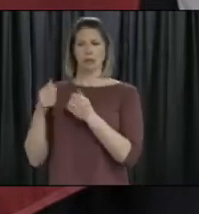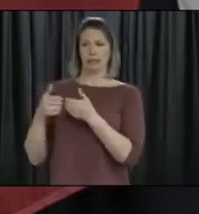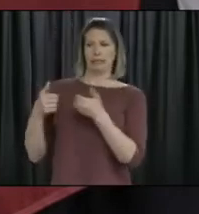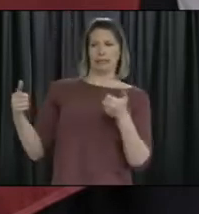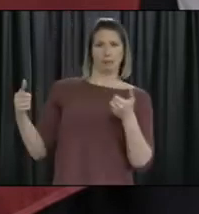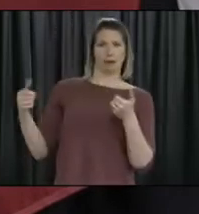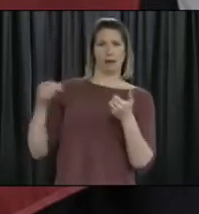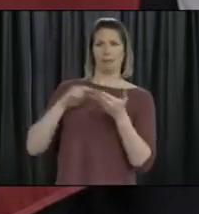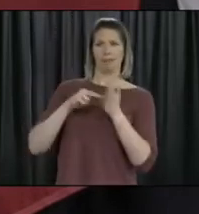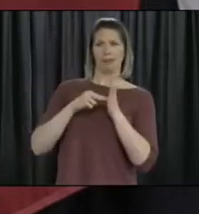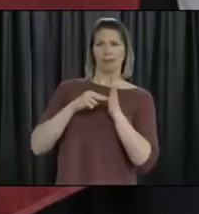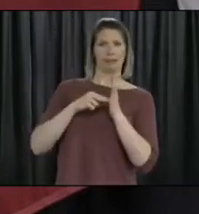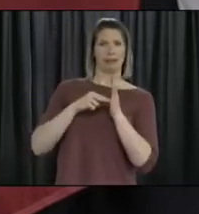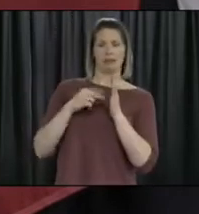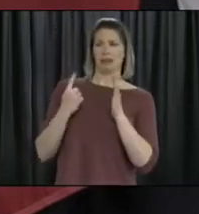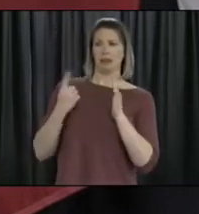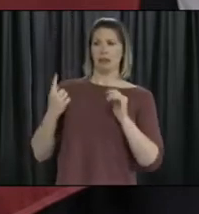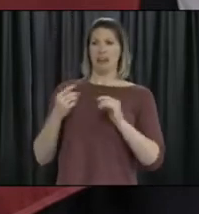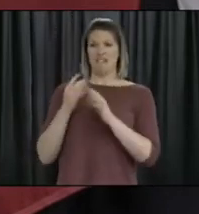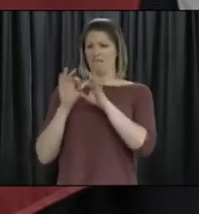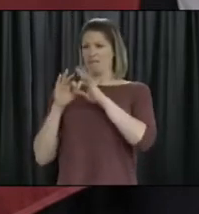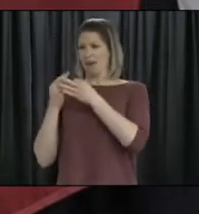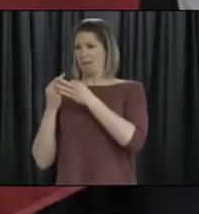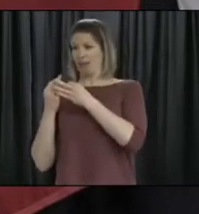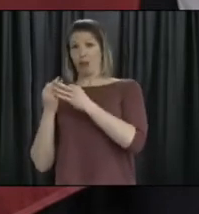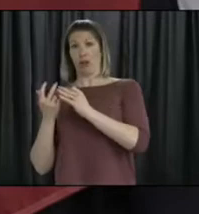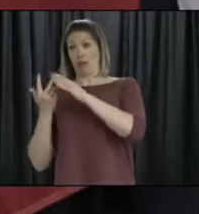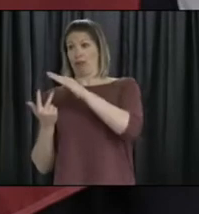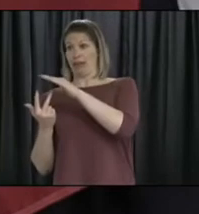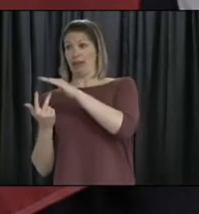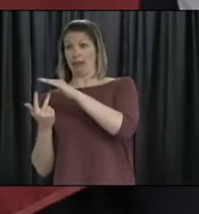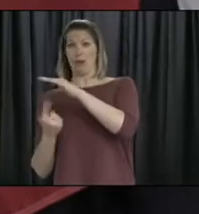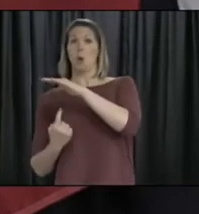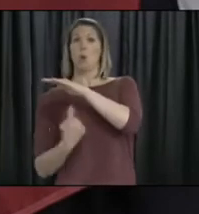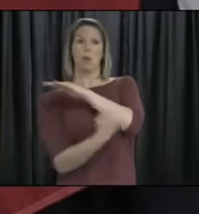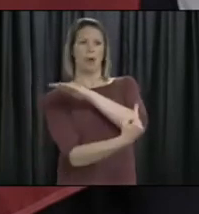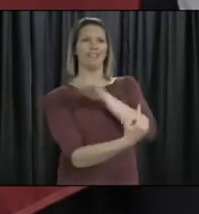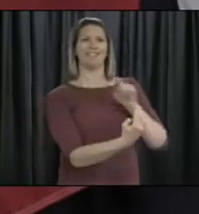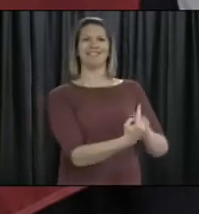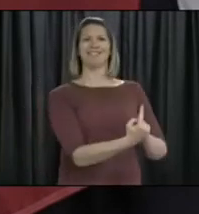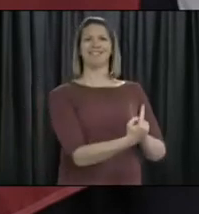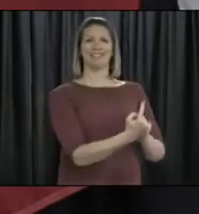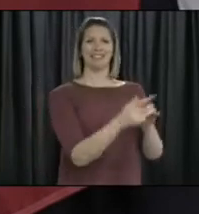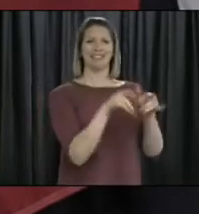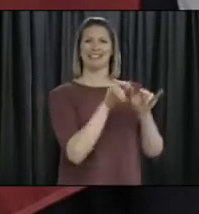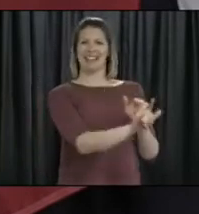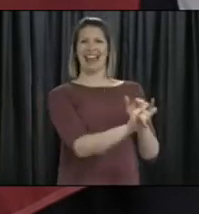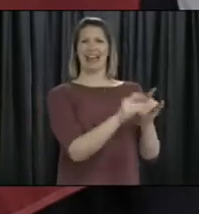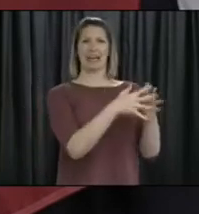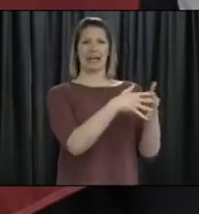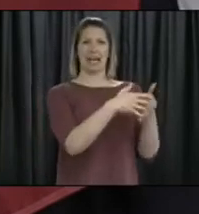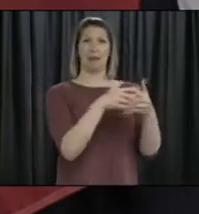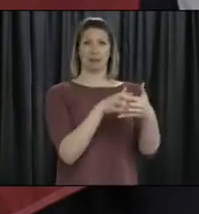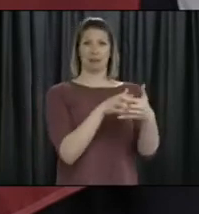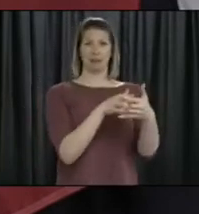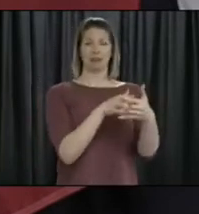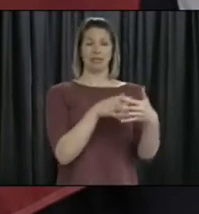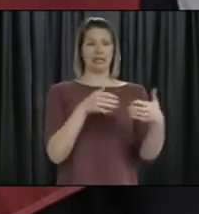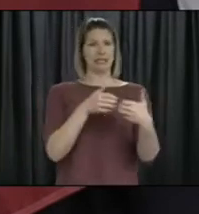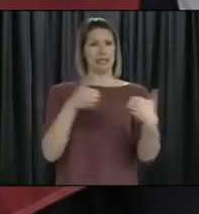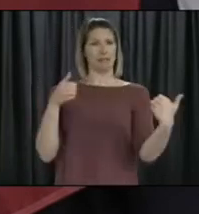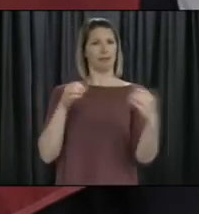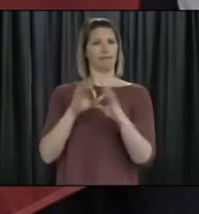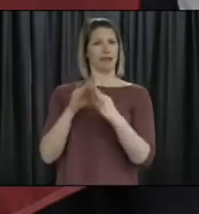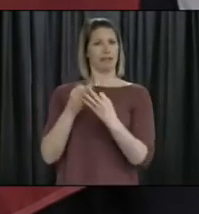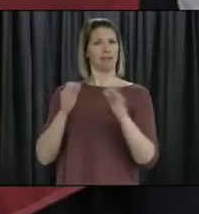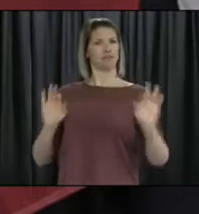And so they've been open. And I know of a few, as you just mentioned, the campgrounds are a different situation. As a chief medical